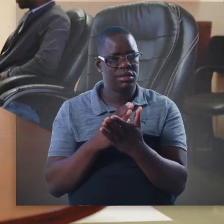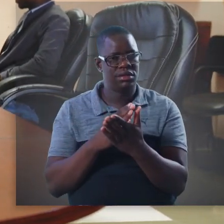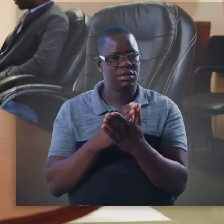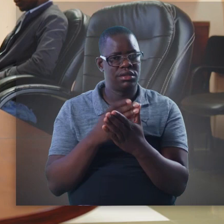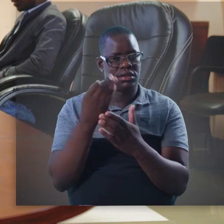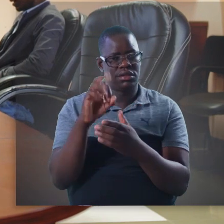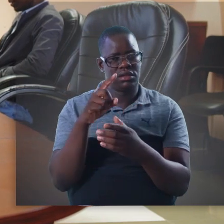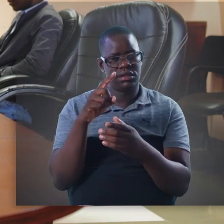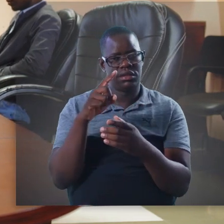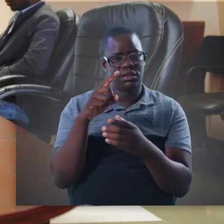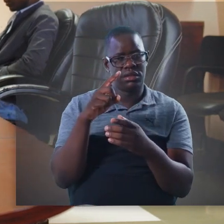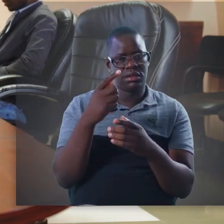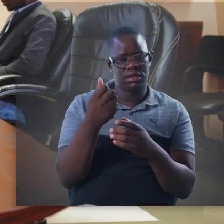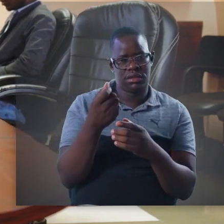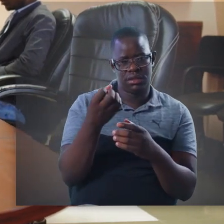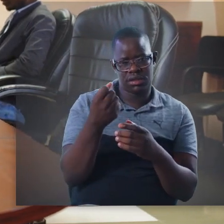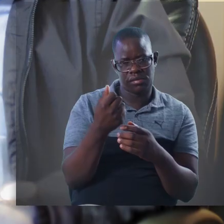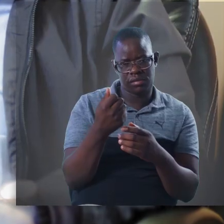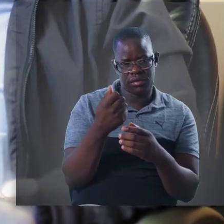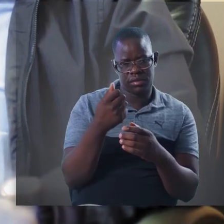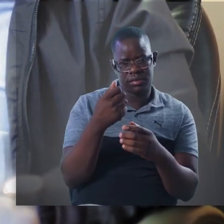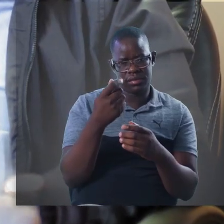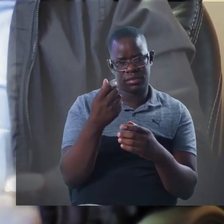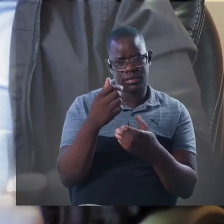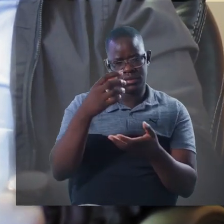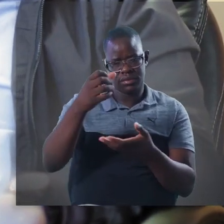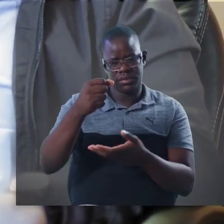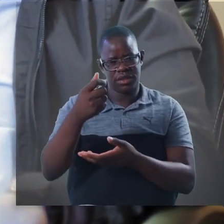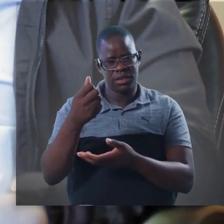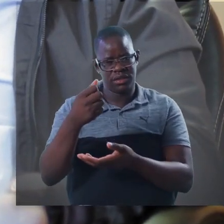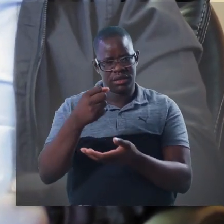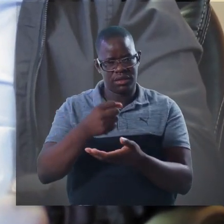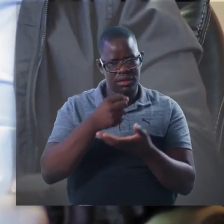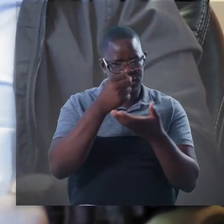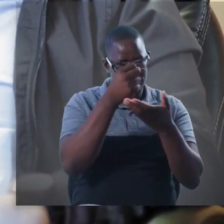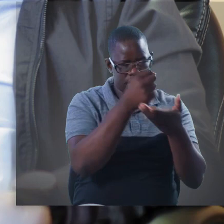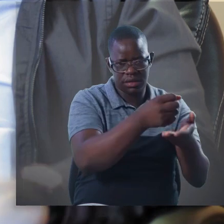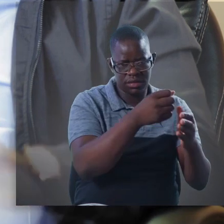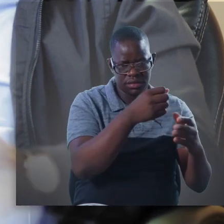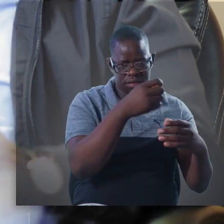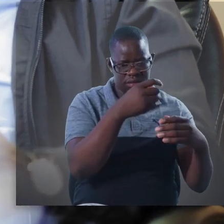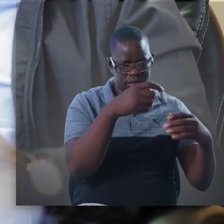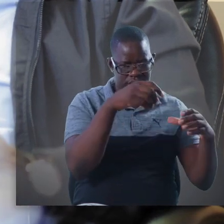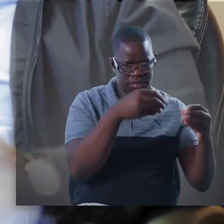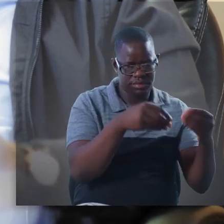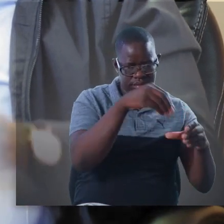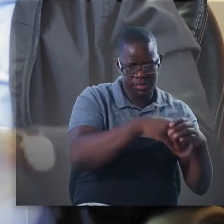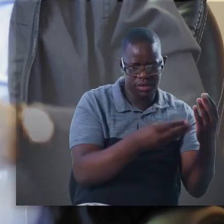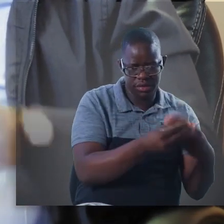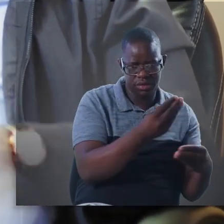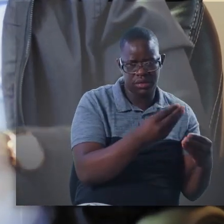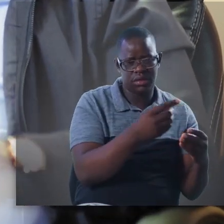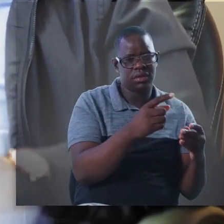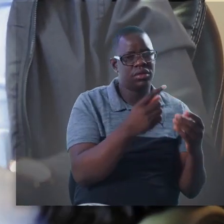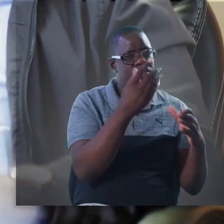hard, hey? Yeah, it is, you know. Yeah. You know what? If I was really loaded with money, you know, I would just get a bunch of cash and